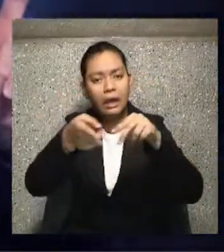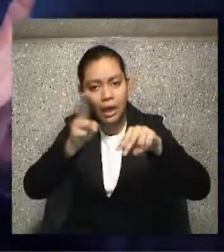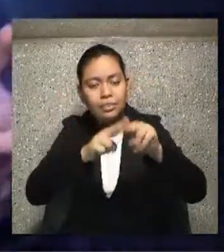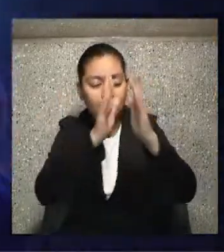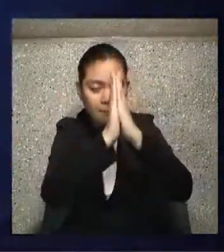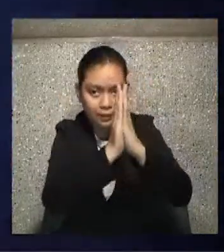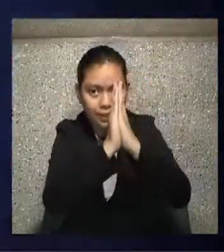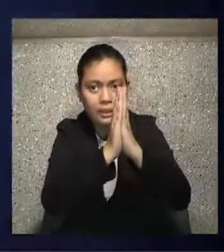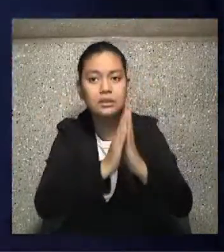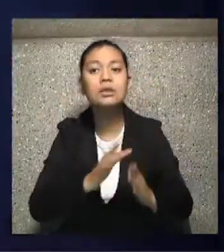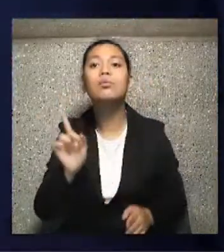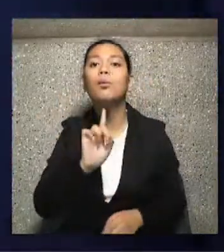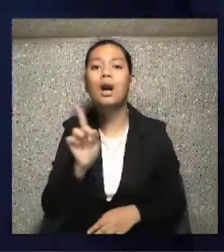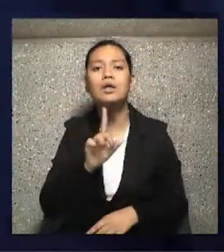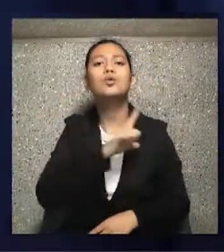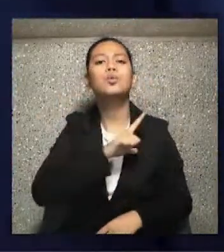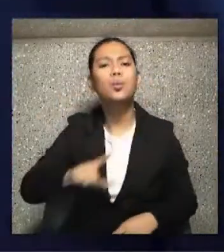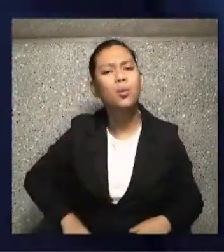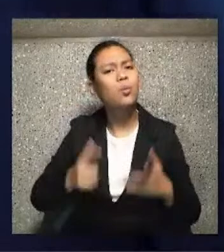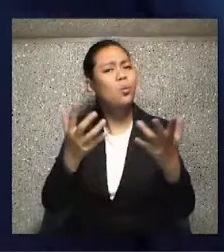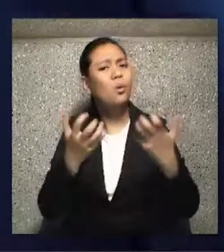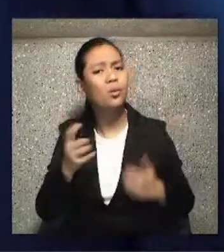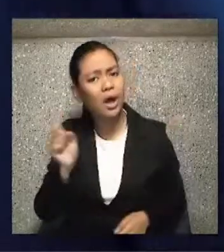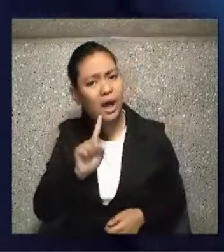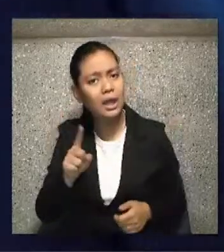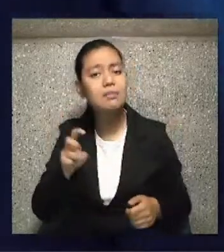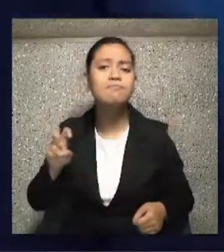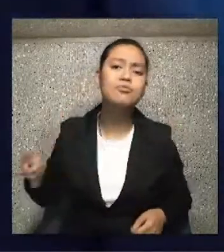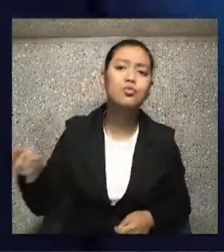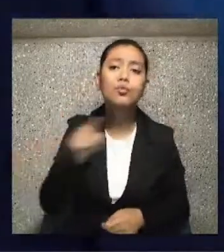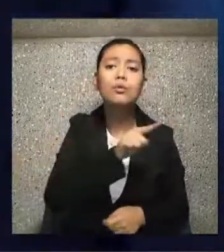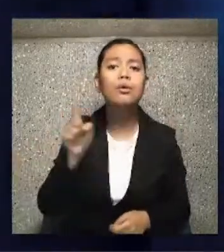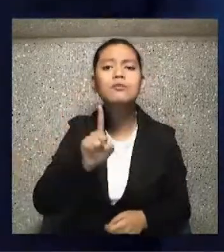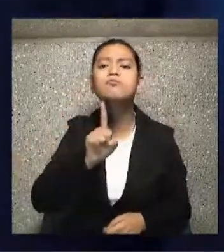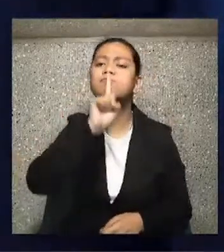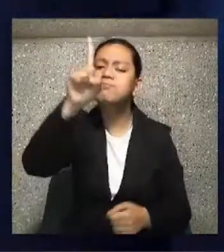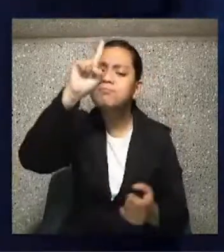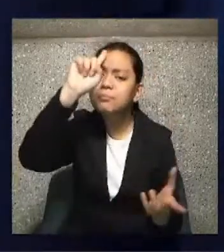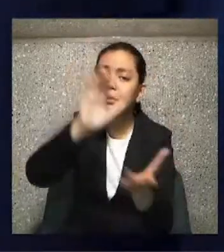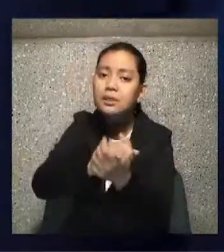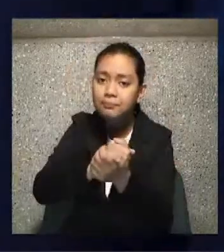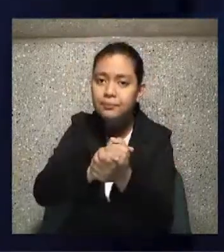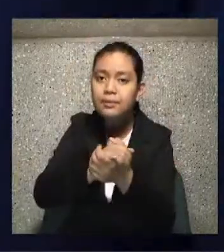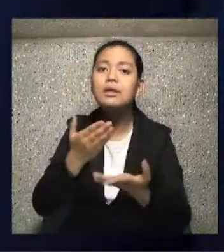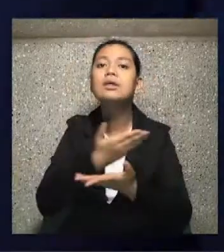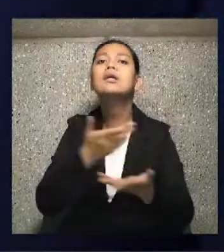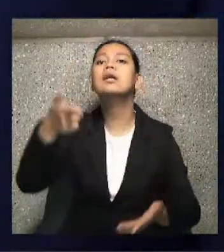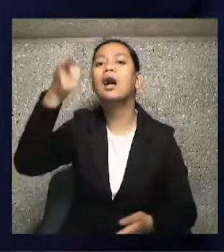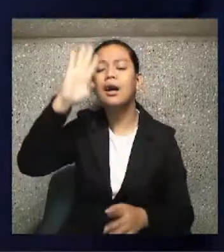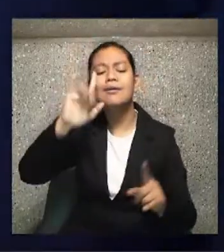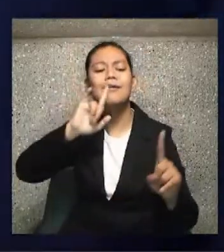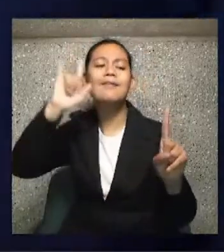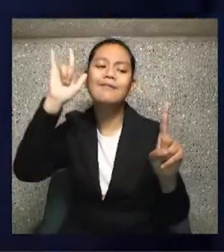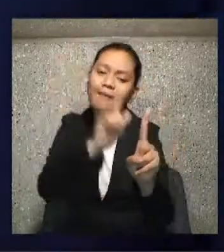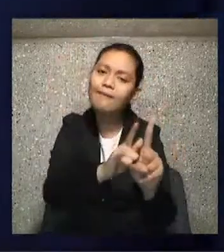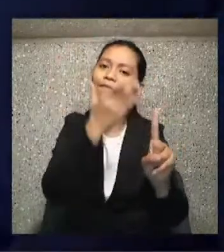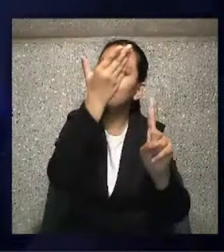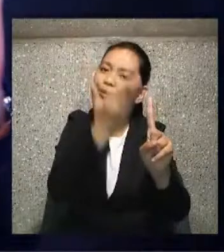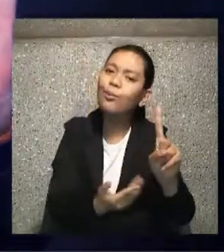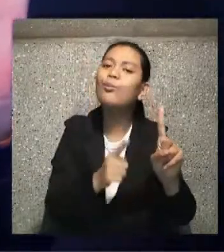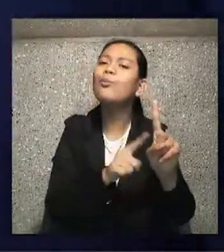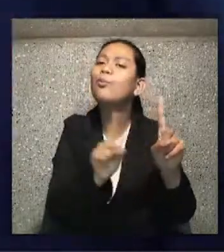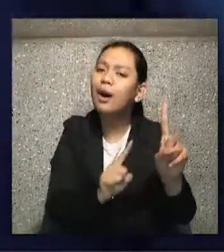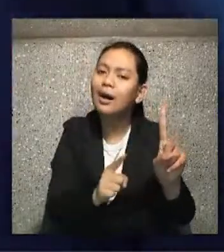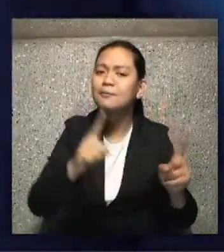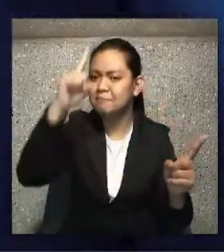what the Lord really wants from you is to actually really believe that He really does love you. It starts there. The